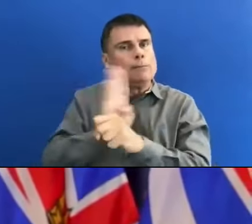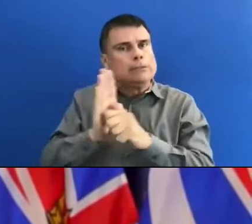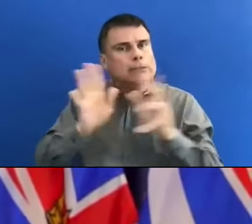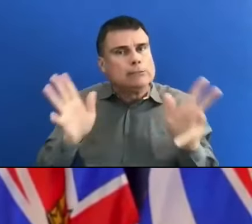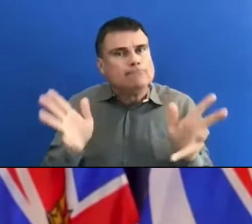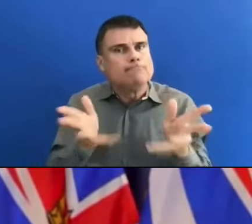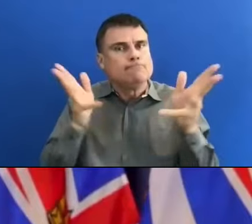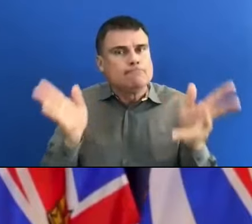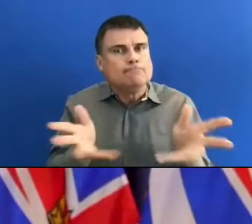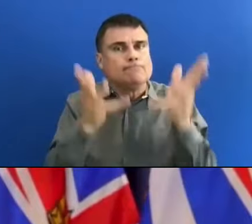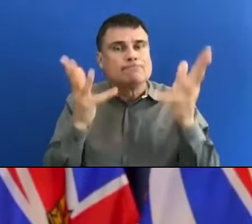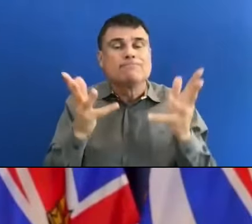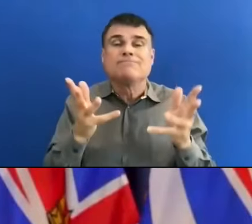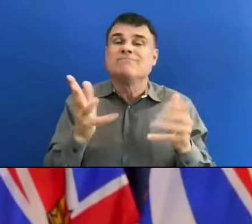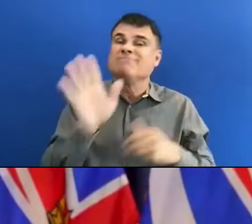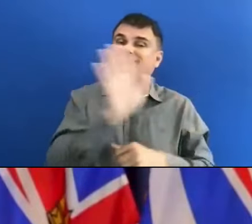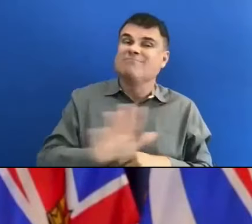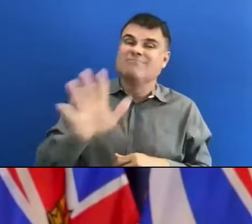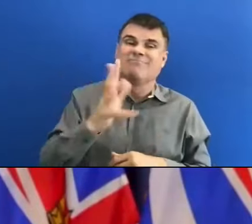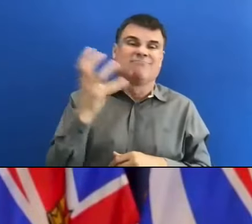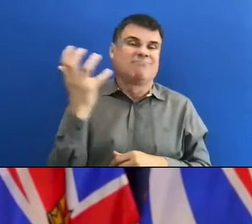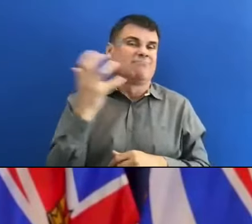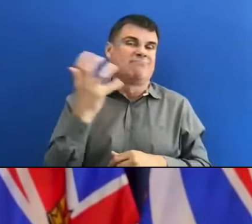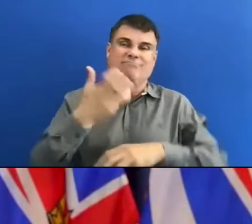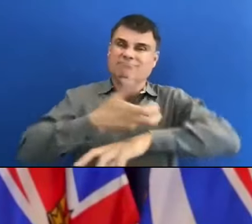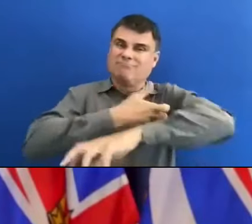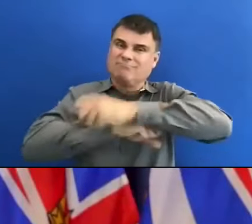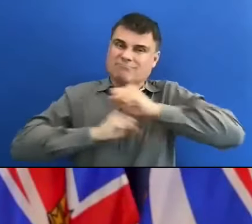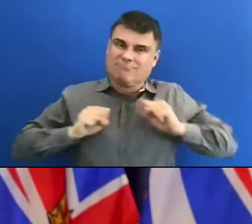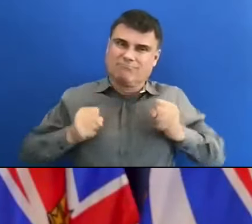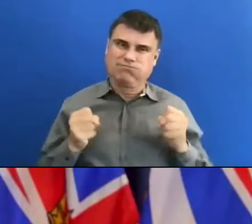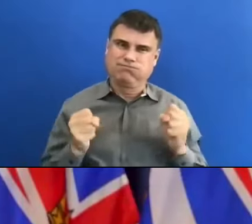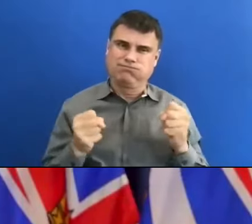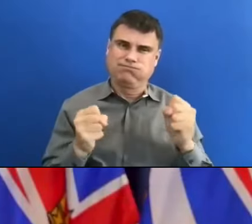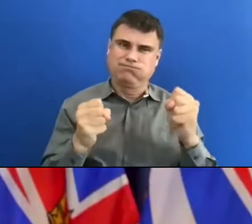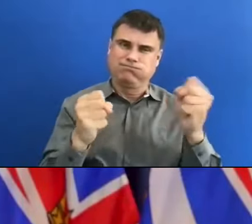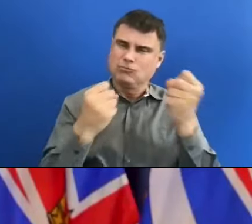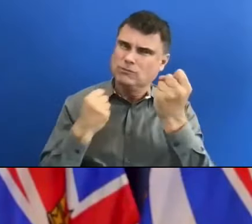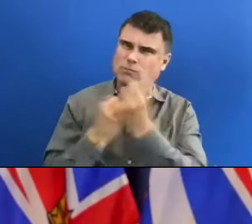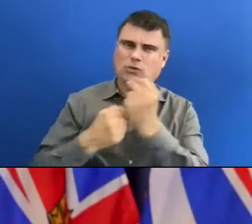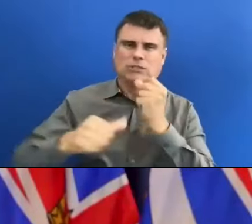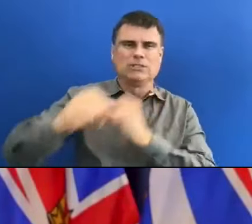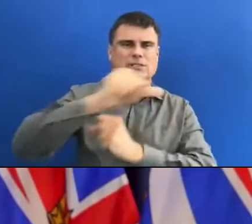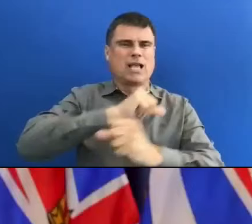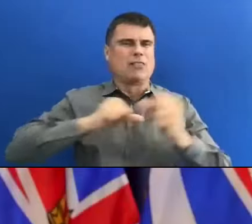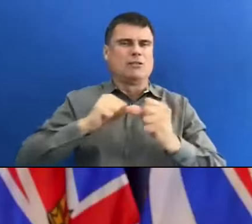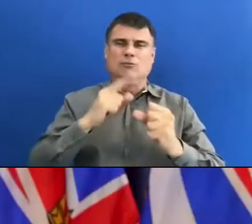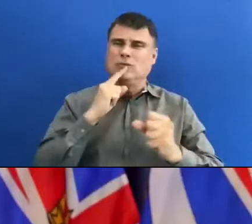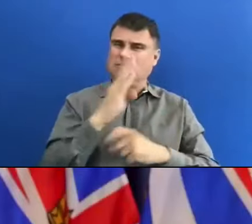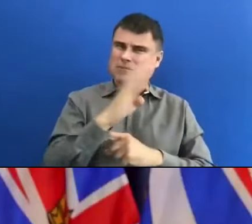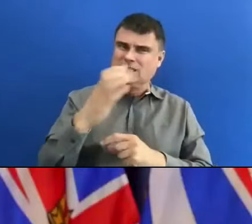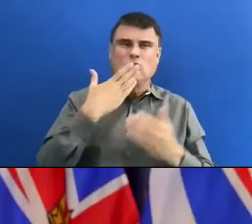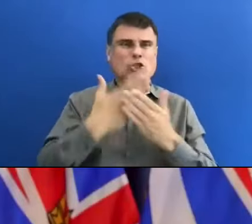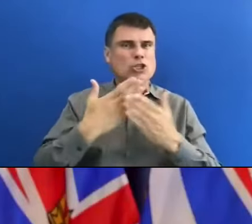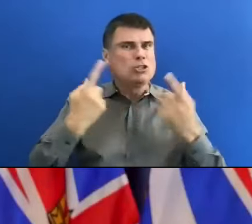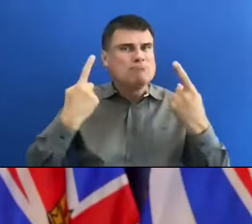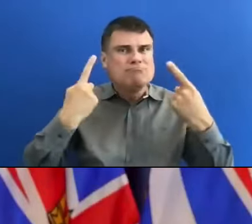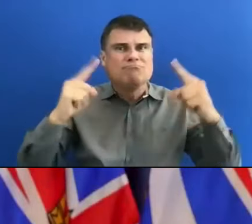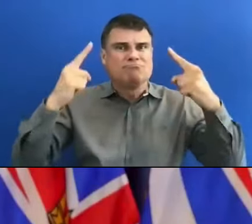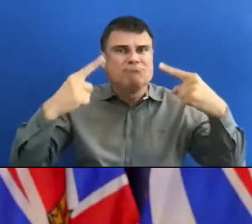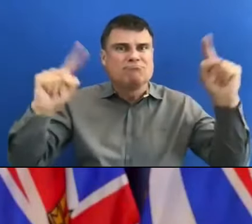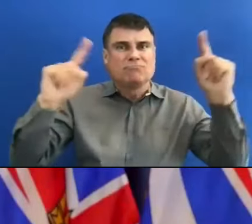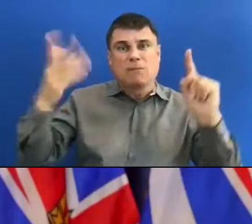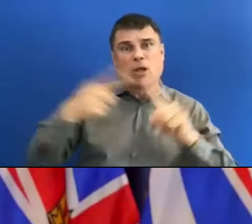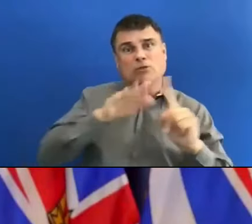We have had extraordinary results in British Columbia relative to other jurisdictions in Canada, relative to other jurisdictions of our